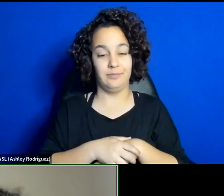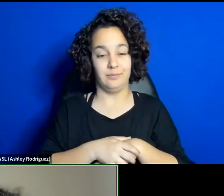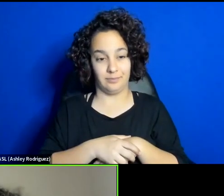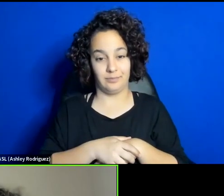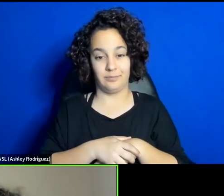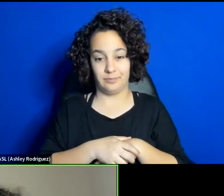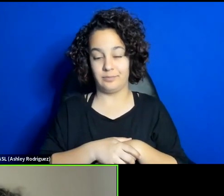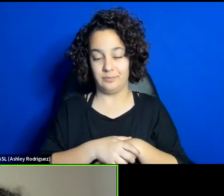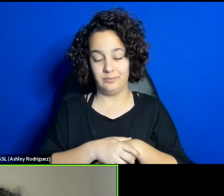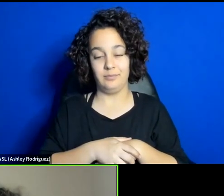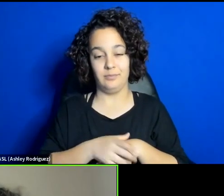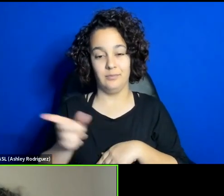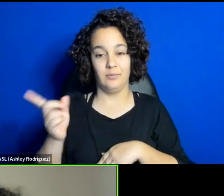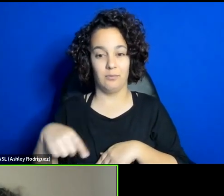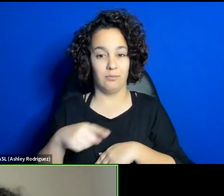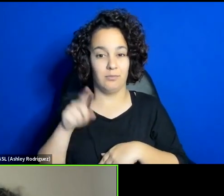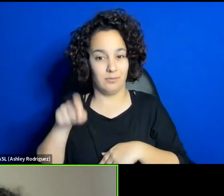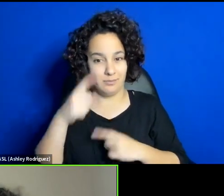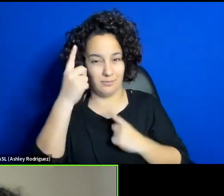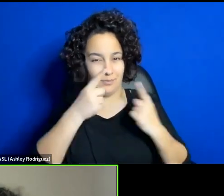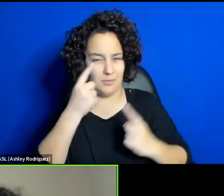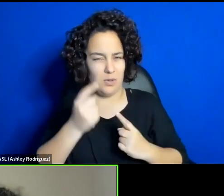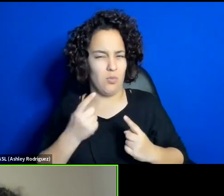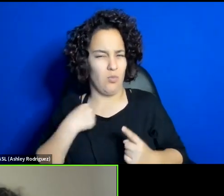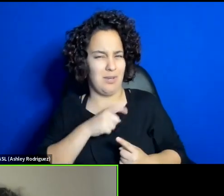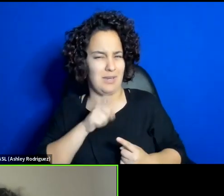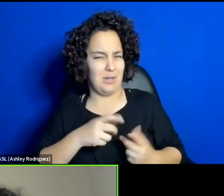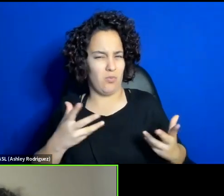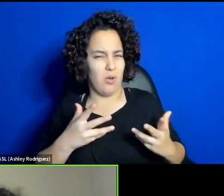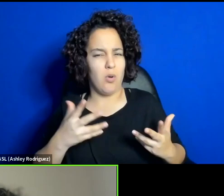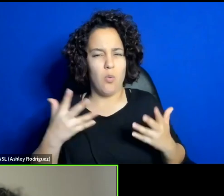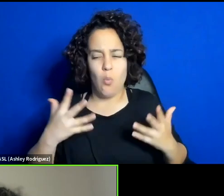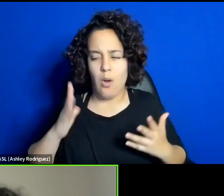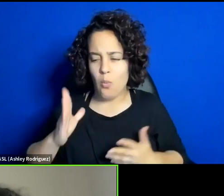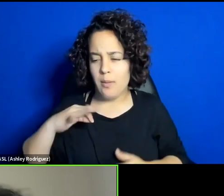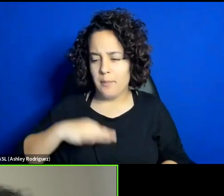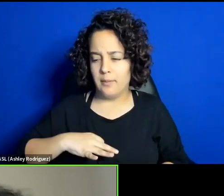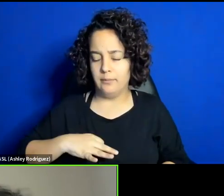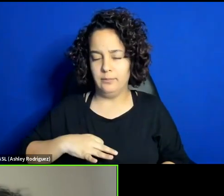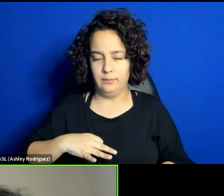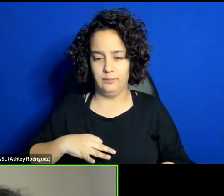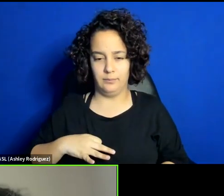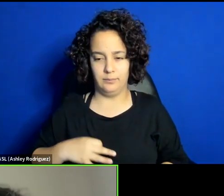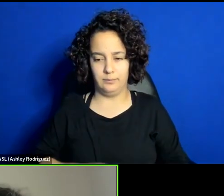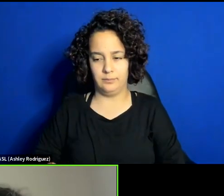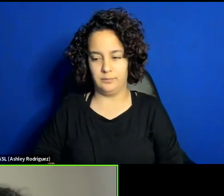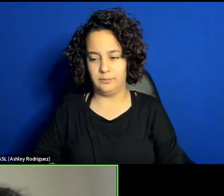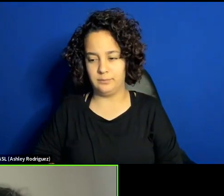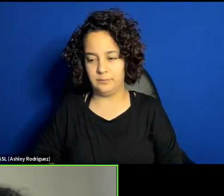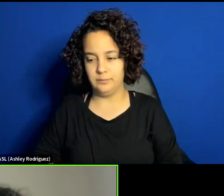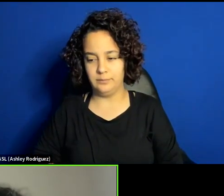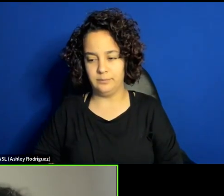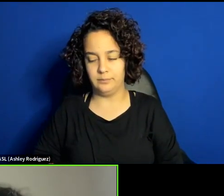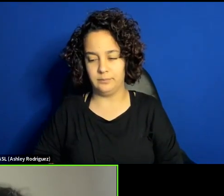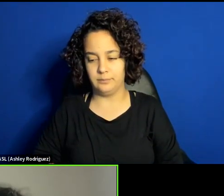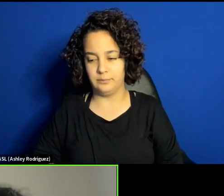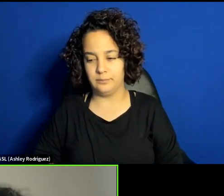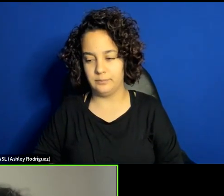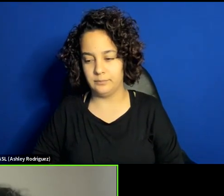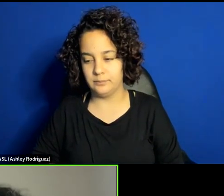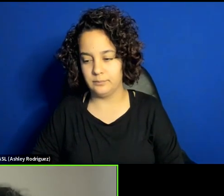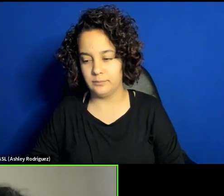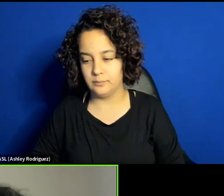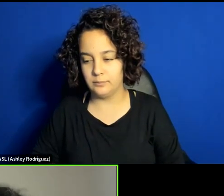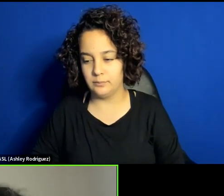Azad What can be helpful? Azad In the term of education, as Dr. Keshawaz mentioned, also Kayvan